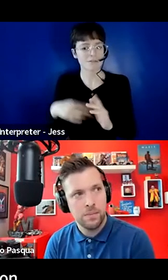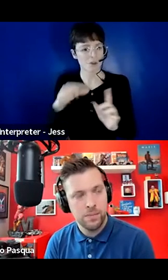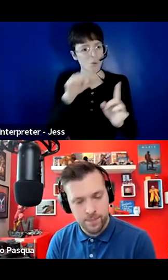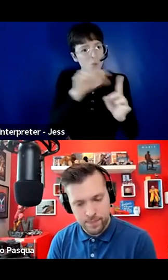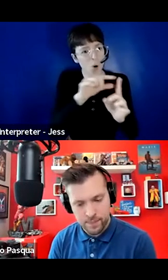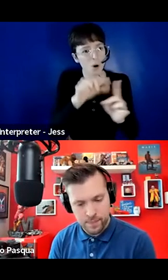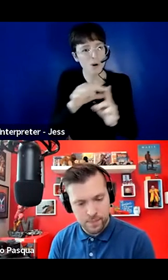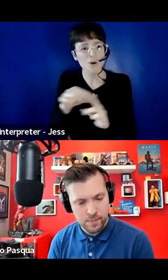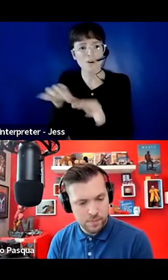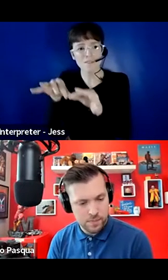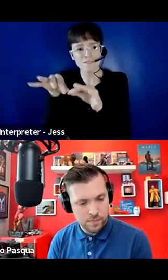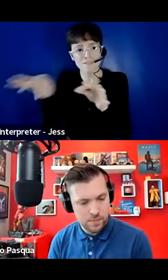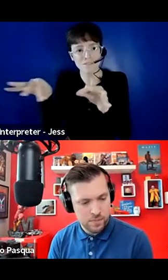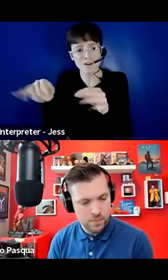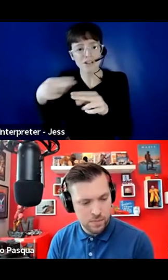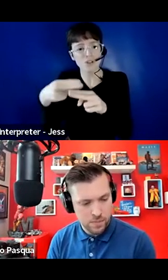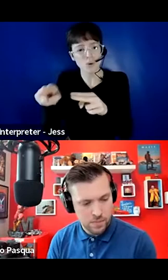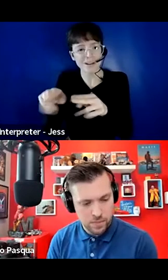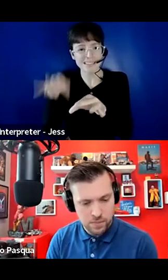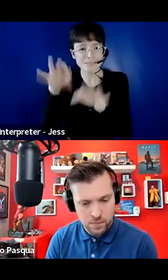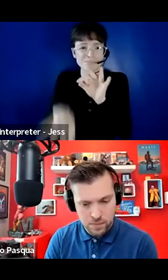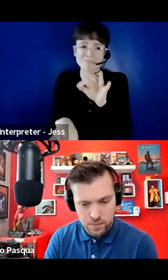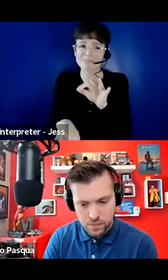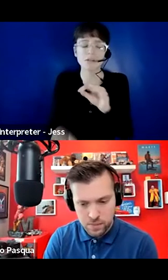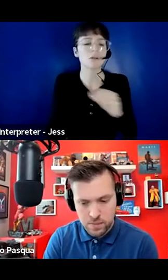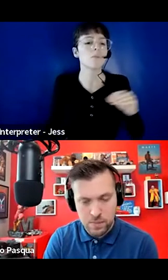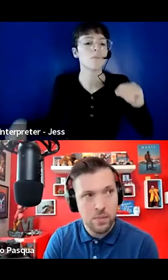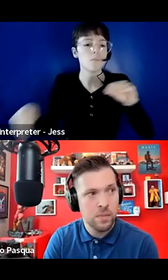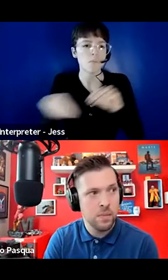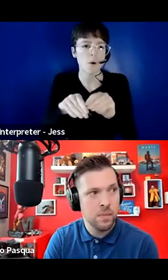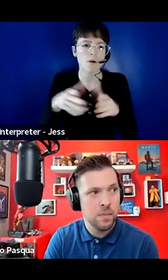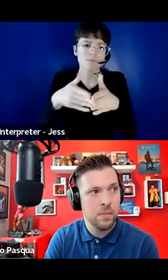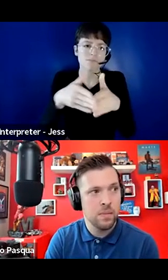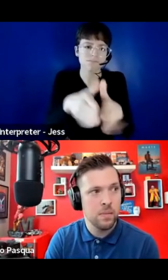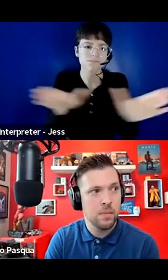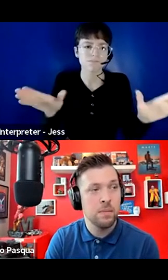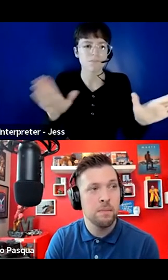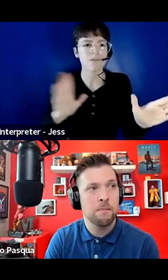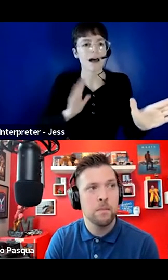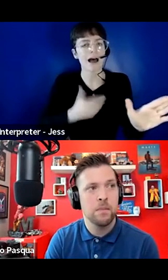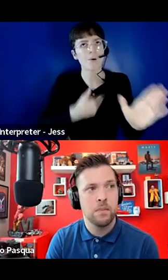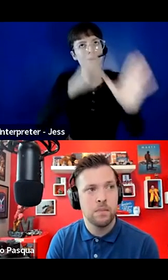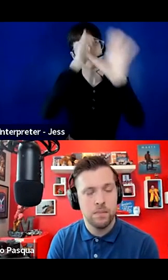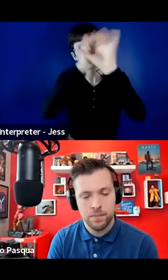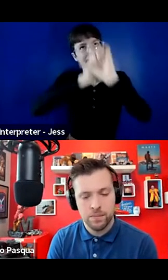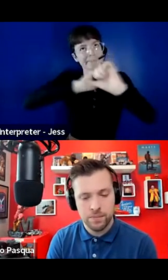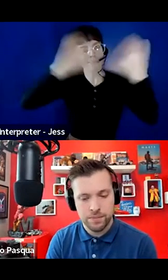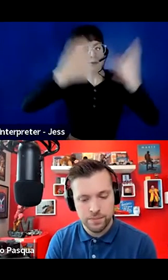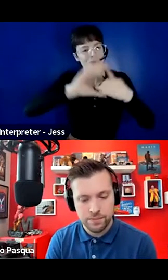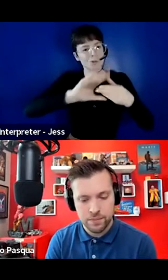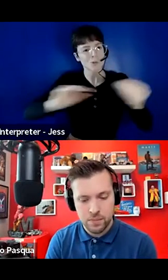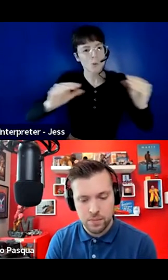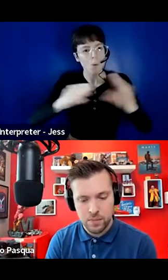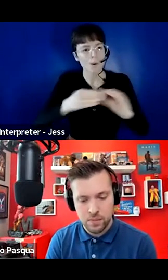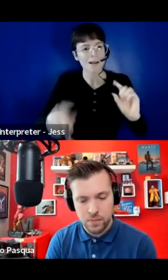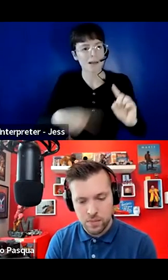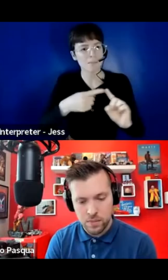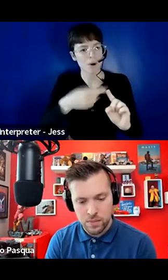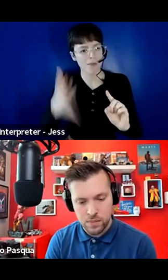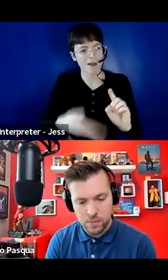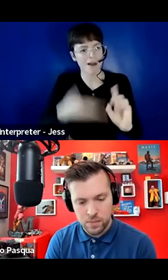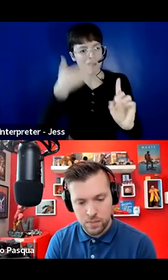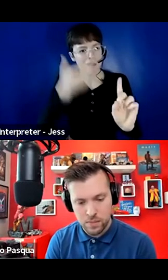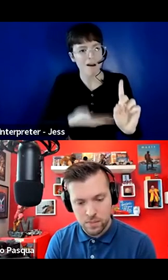disability. To me, it extends to the stories that we tell and the narratives we create. Does the language perpetuate bias and